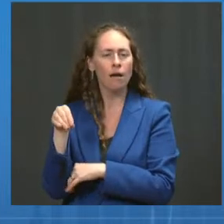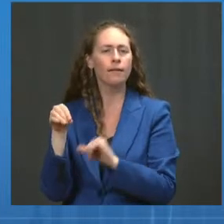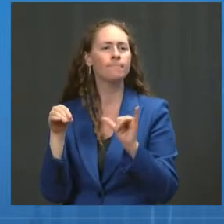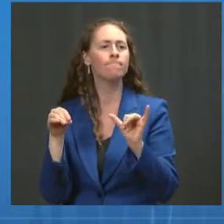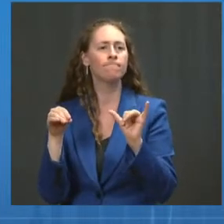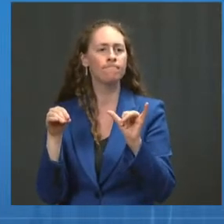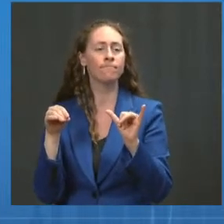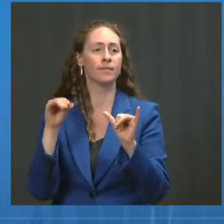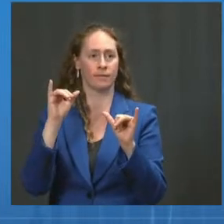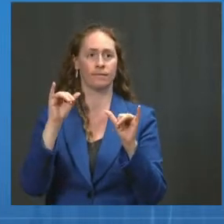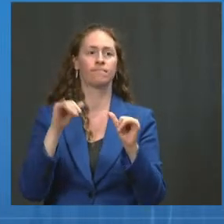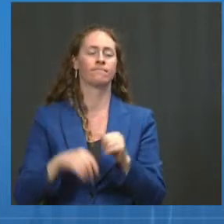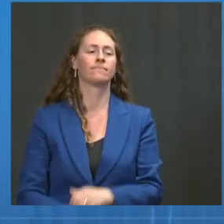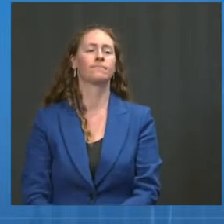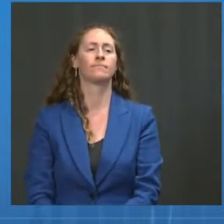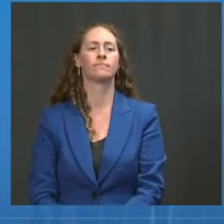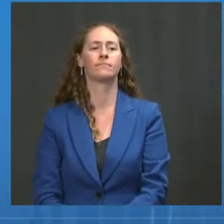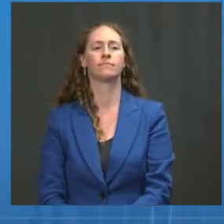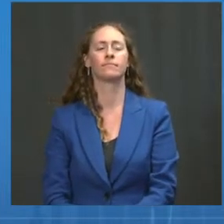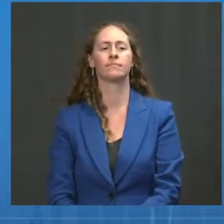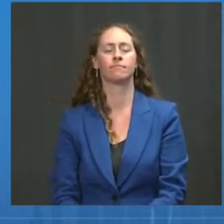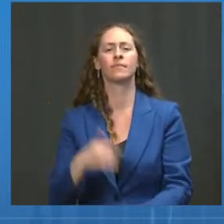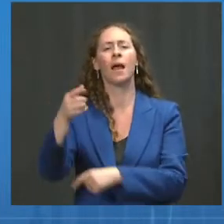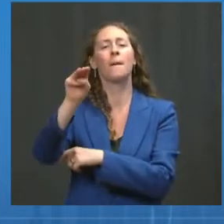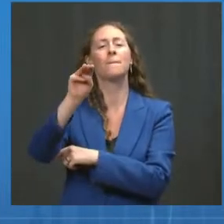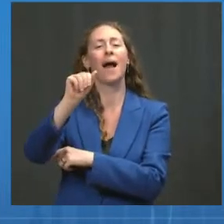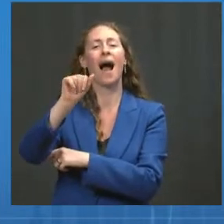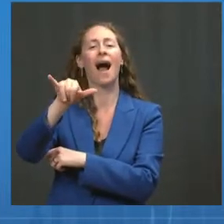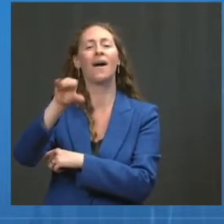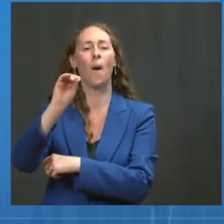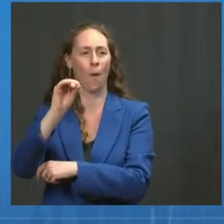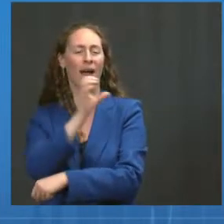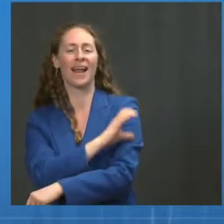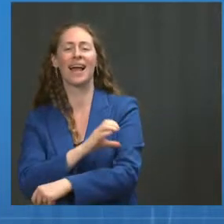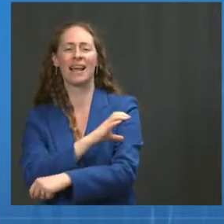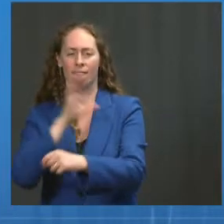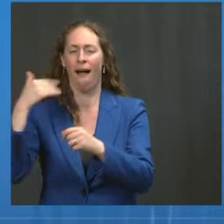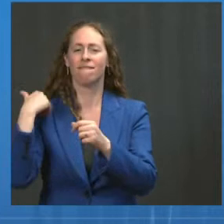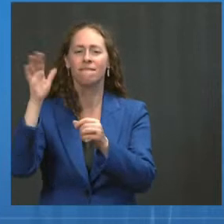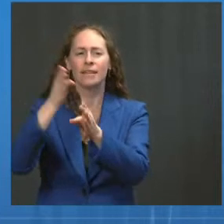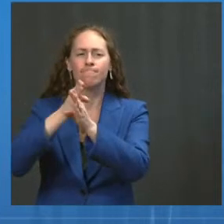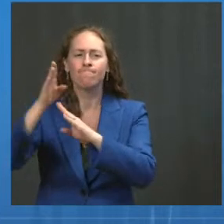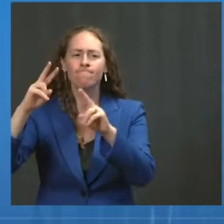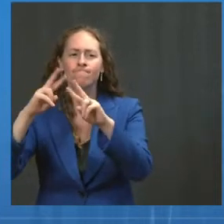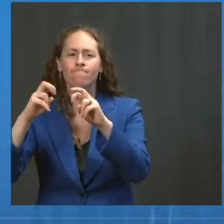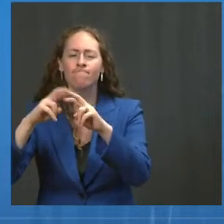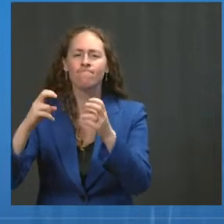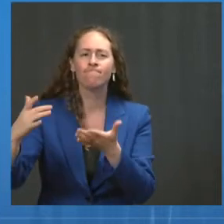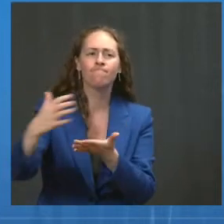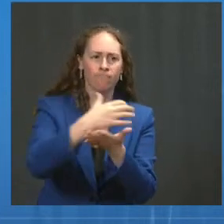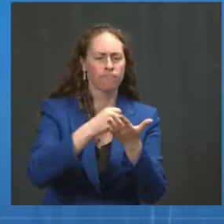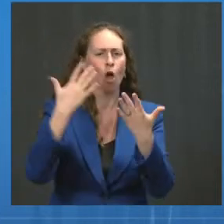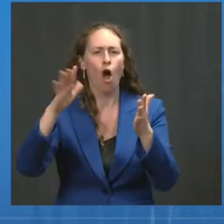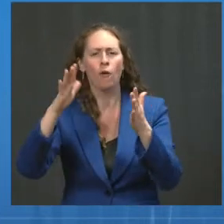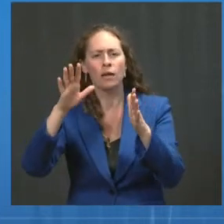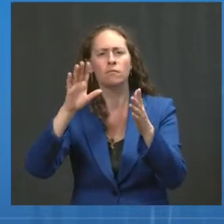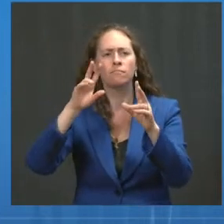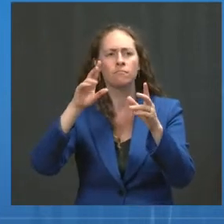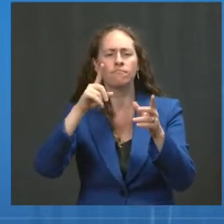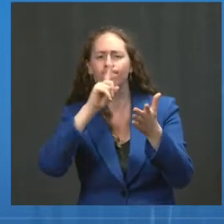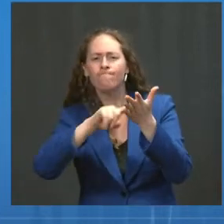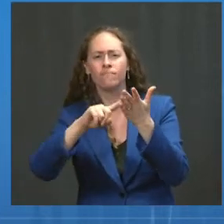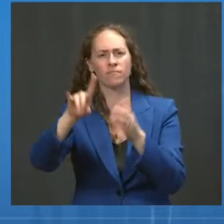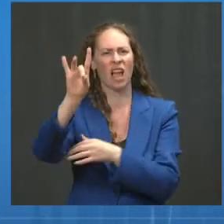looked at vaccine effectiveness for both the Pfizer and Moderna vaccines among over 80,000 vaccinated and unvaccinated individuals across